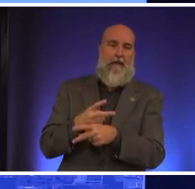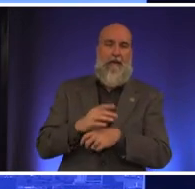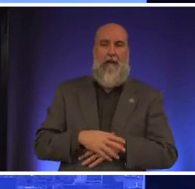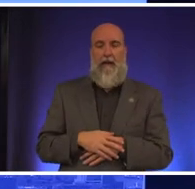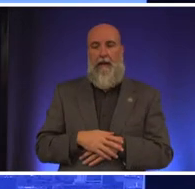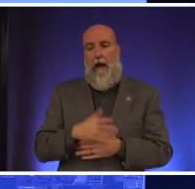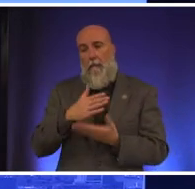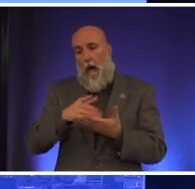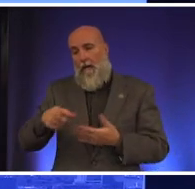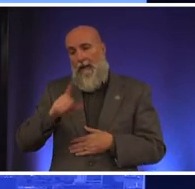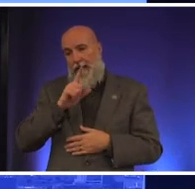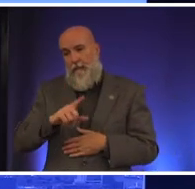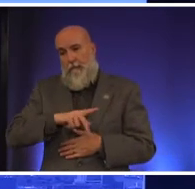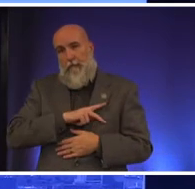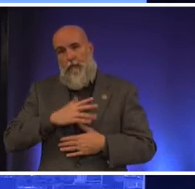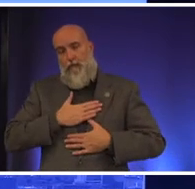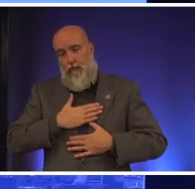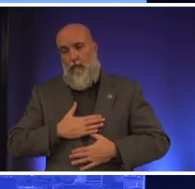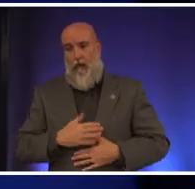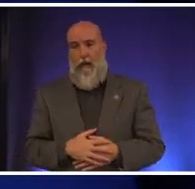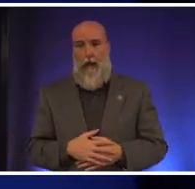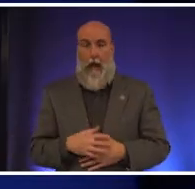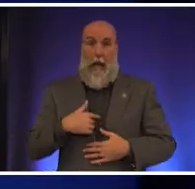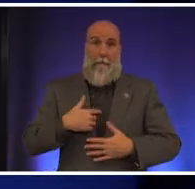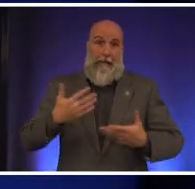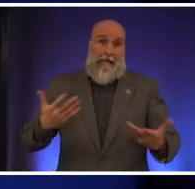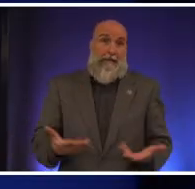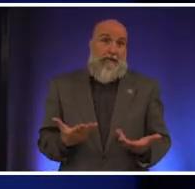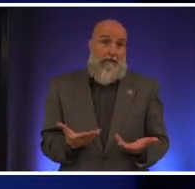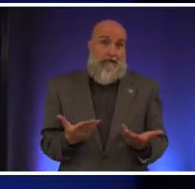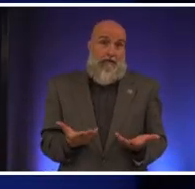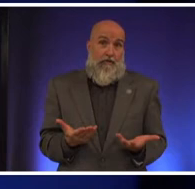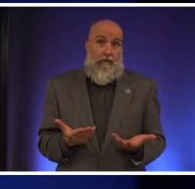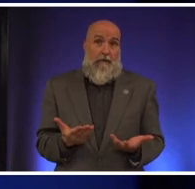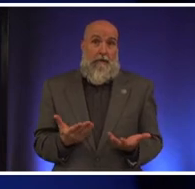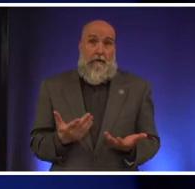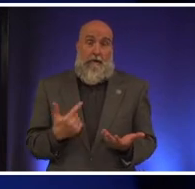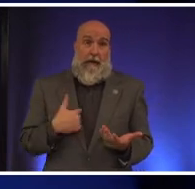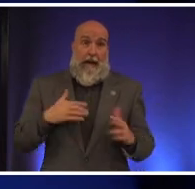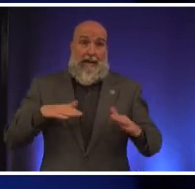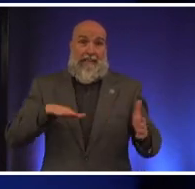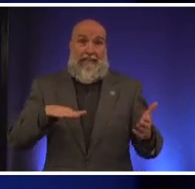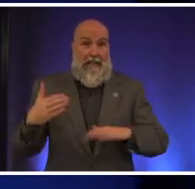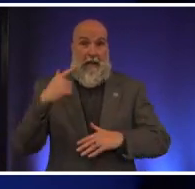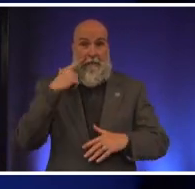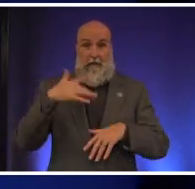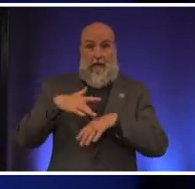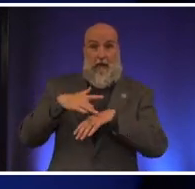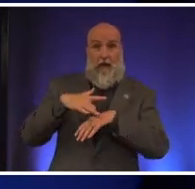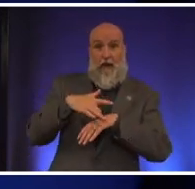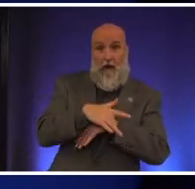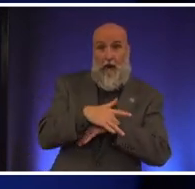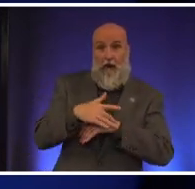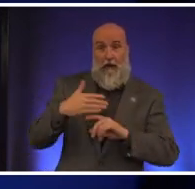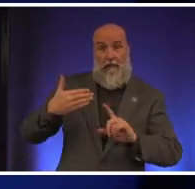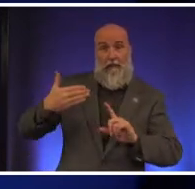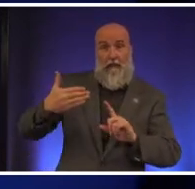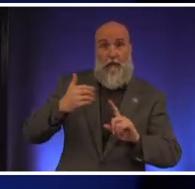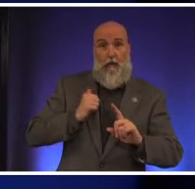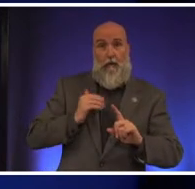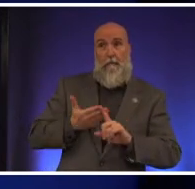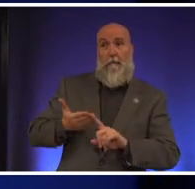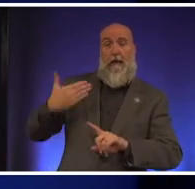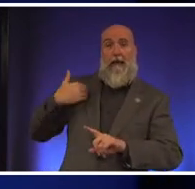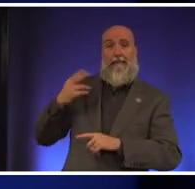personal with me and um i'm here uh and haven't died because of early effective and frequent health care with some of my past